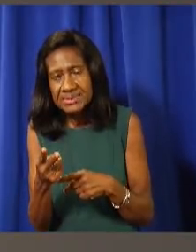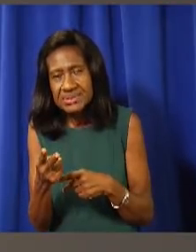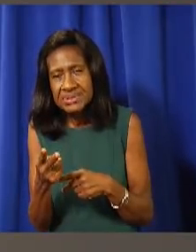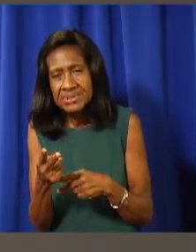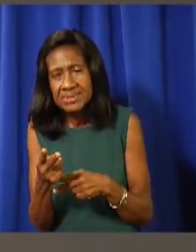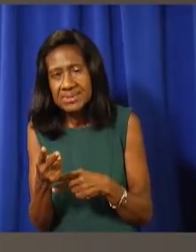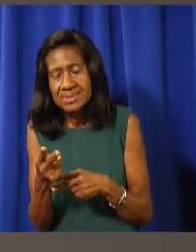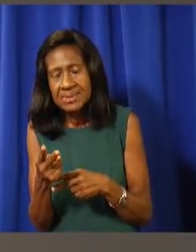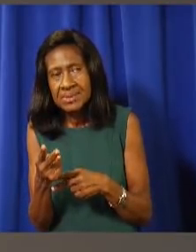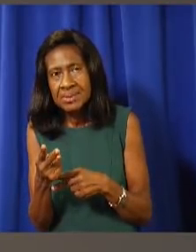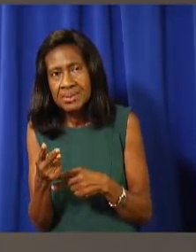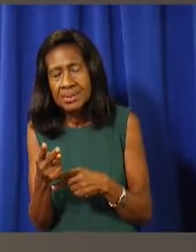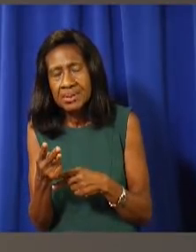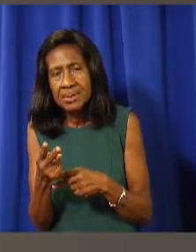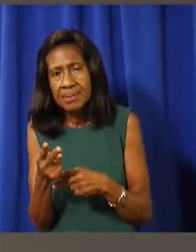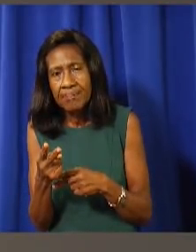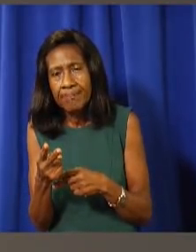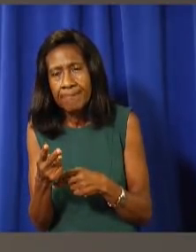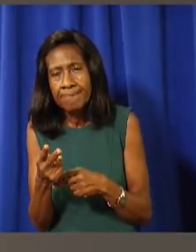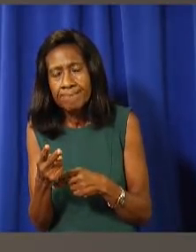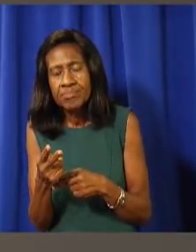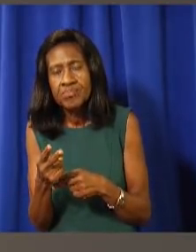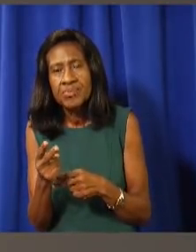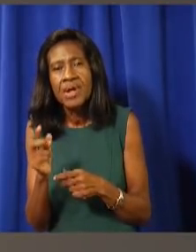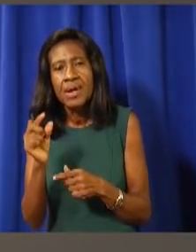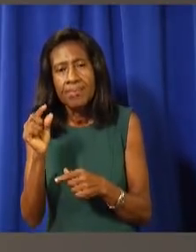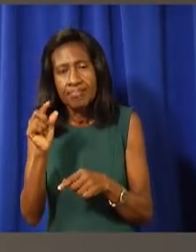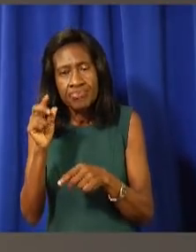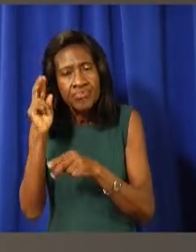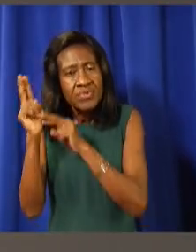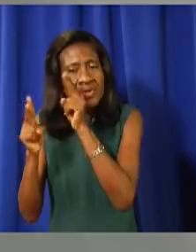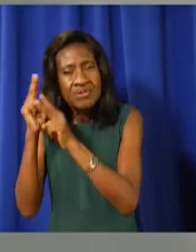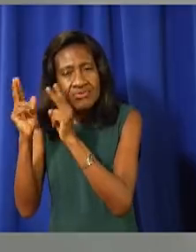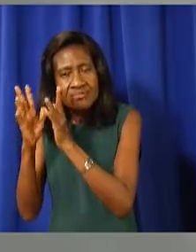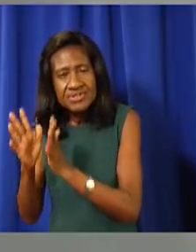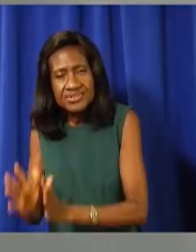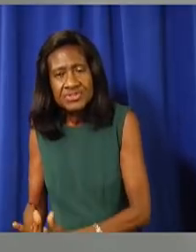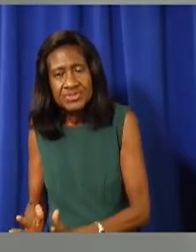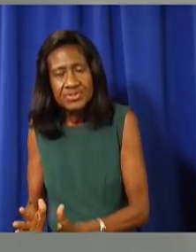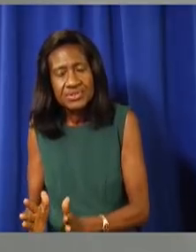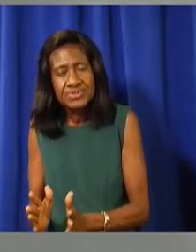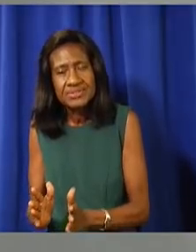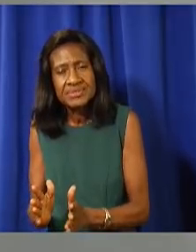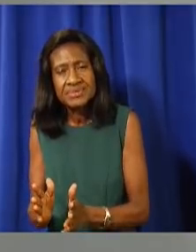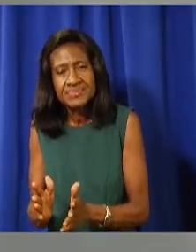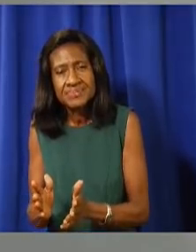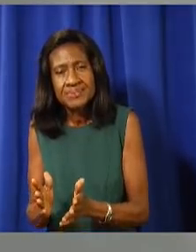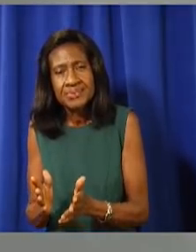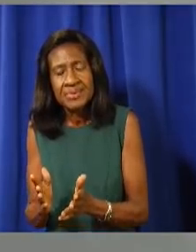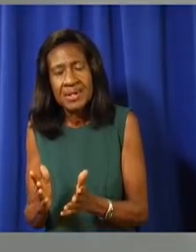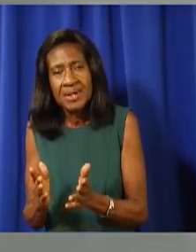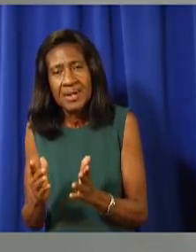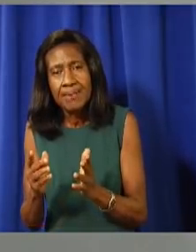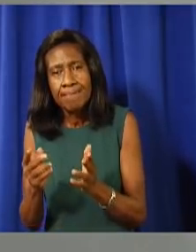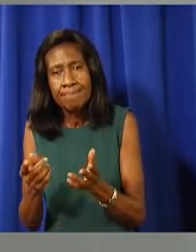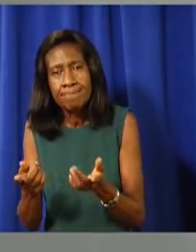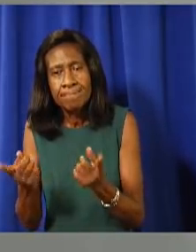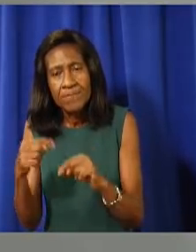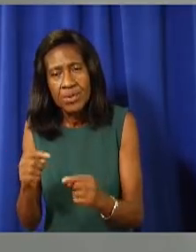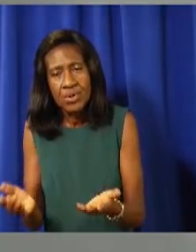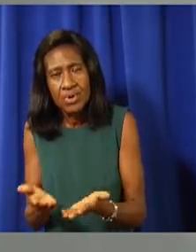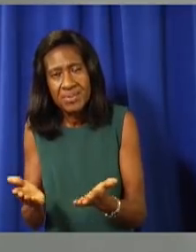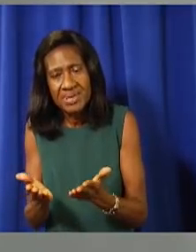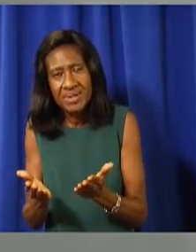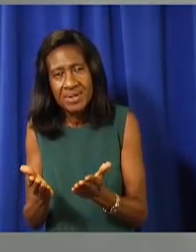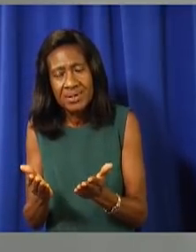reservations for persons coming? For, for guests, yeah. Unfortunately, they, the numbers have indicated that a lot of persons have